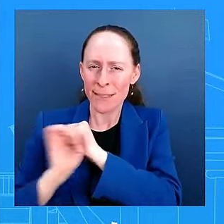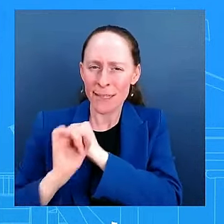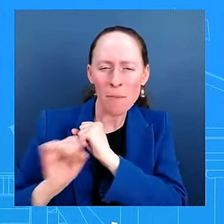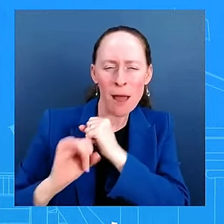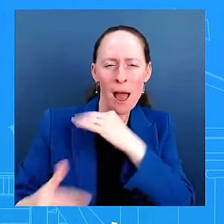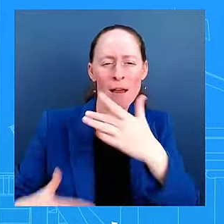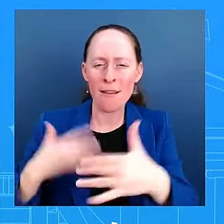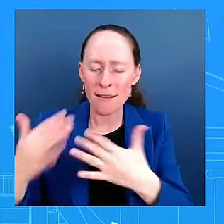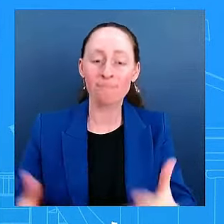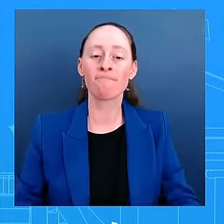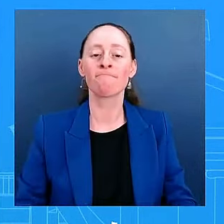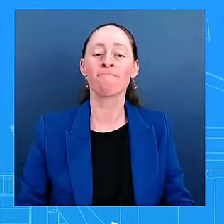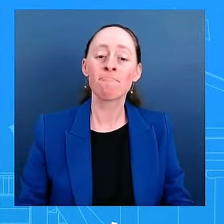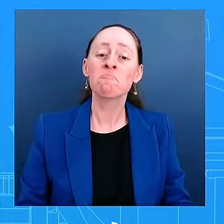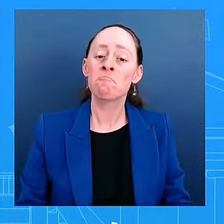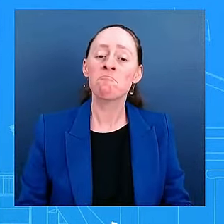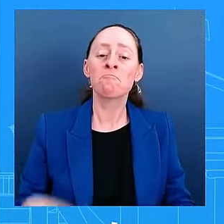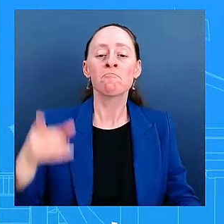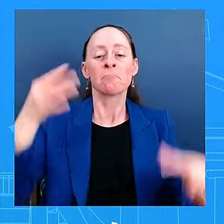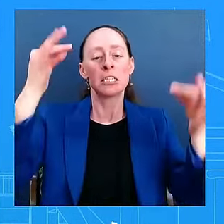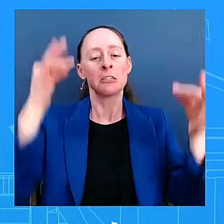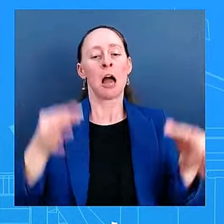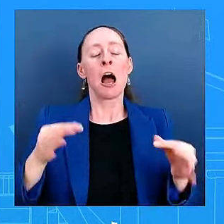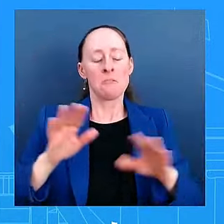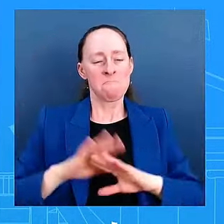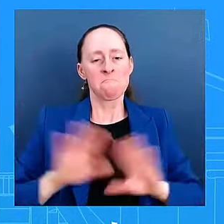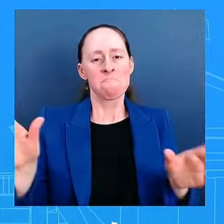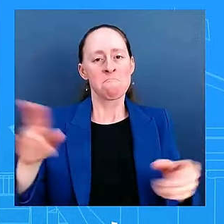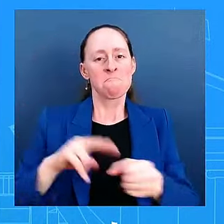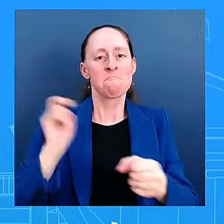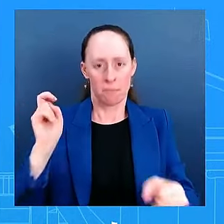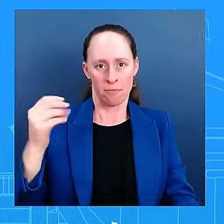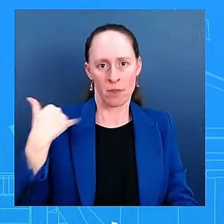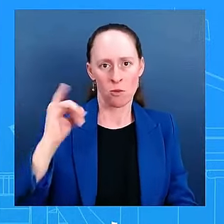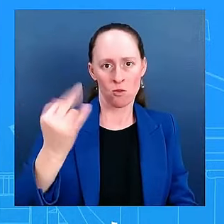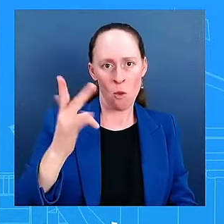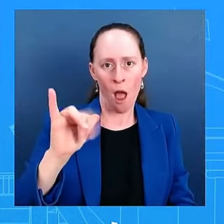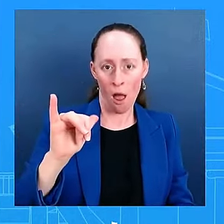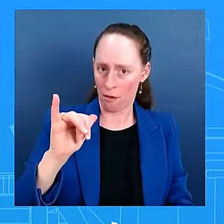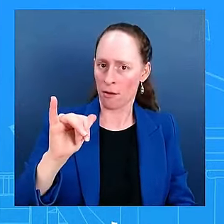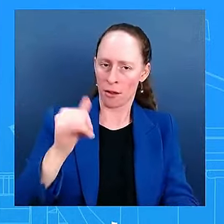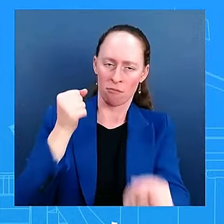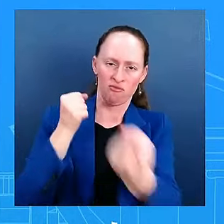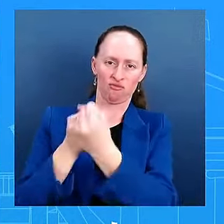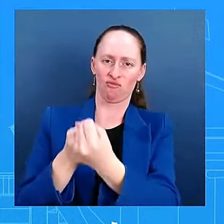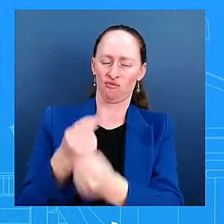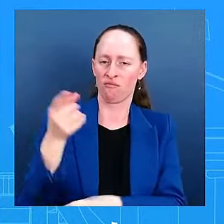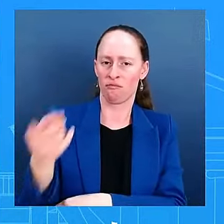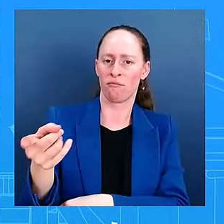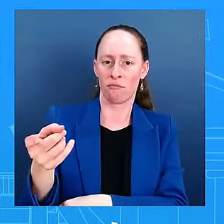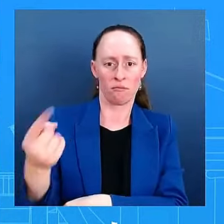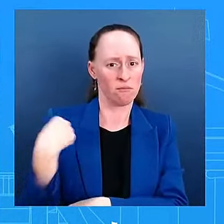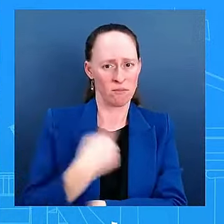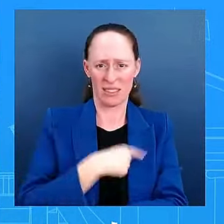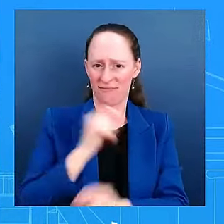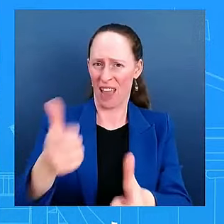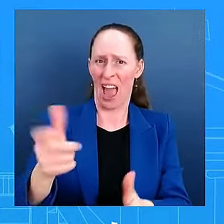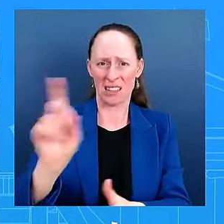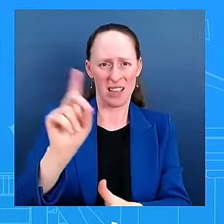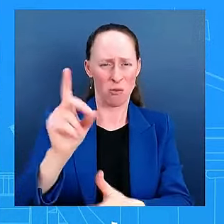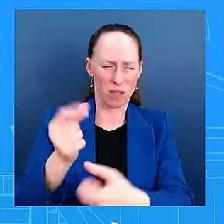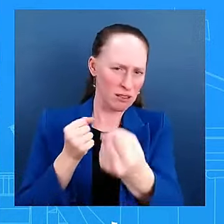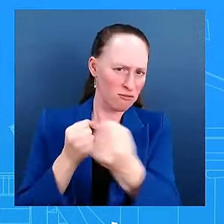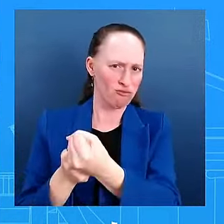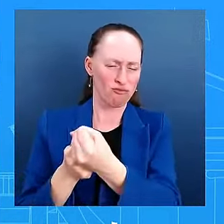he immediately endorsed her, and the party unified behind her. They did. My question is if you can or want to